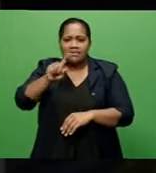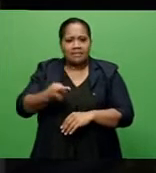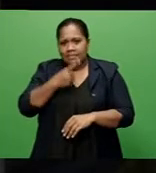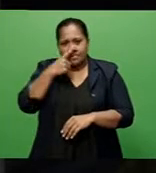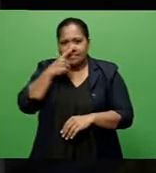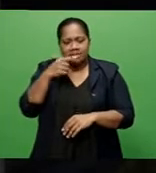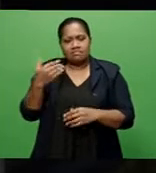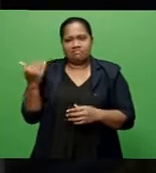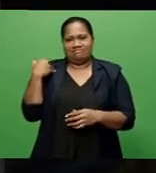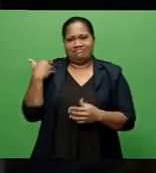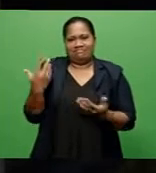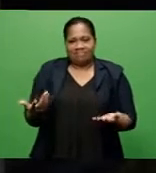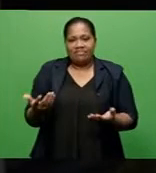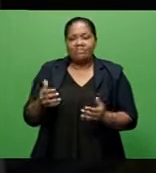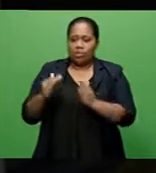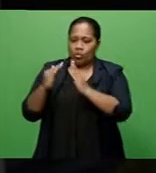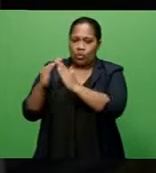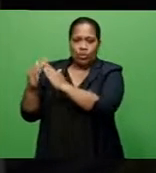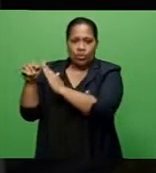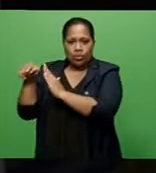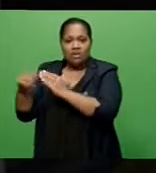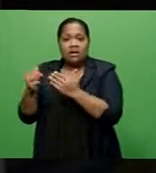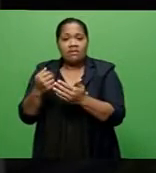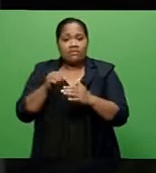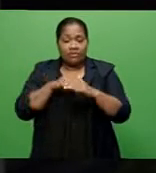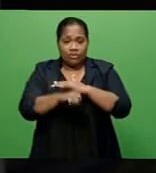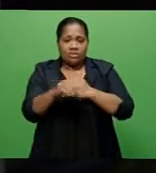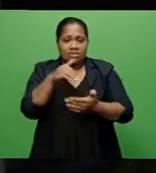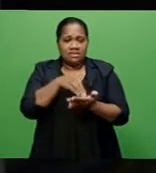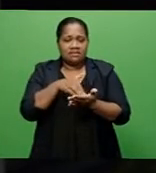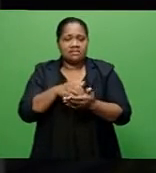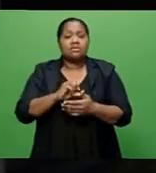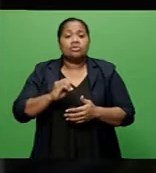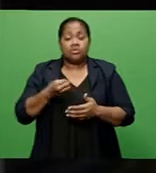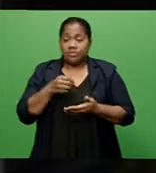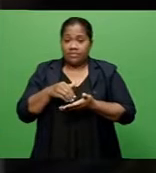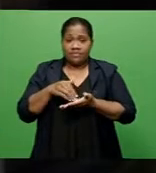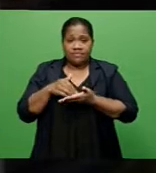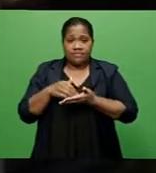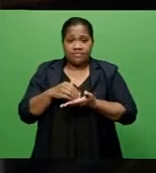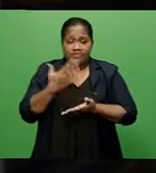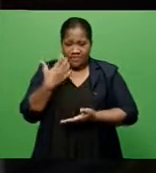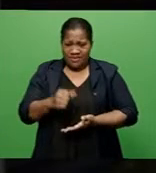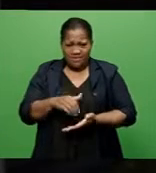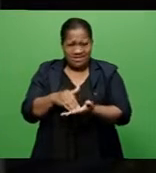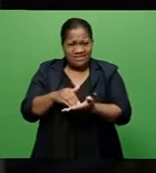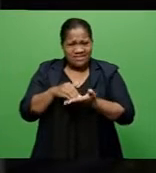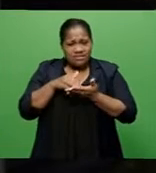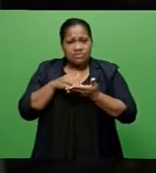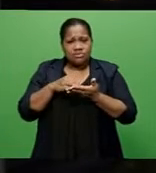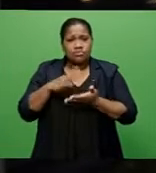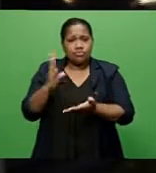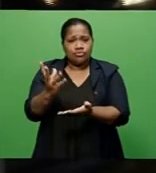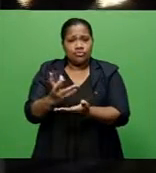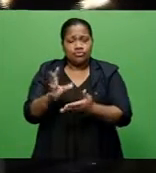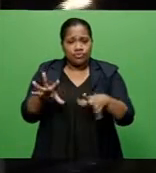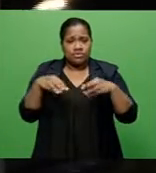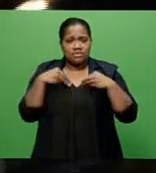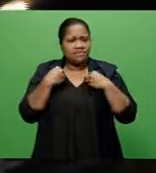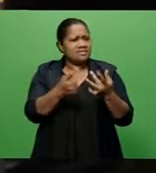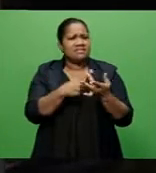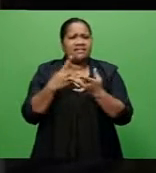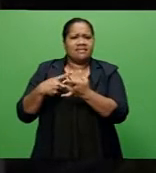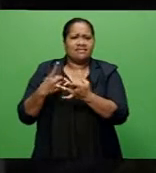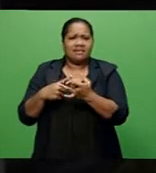raging floodwaters, several calls for help was received by the force and that of other discipline forces, and